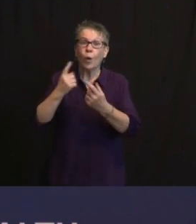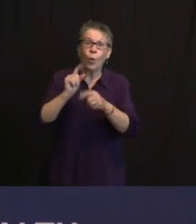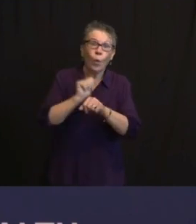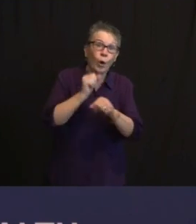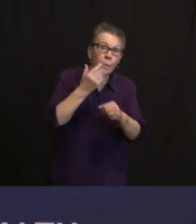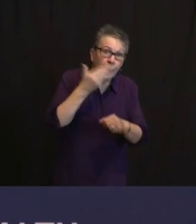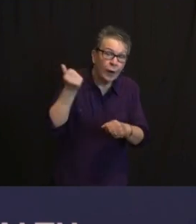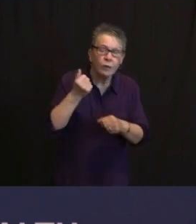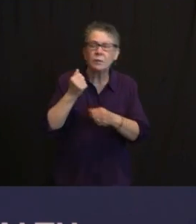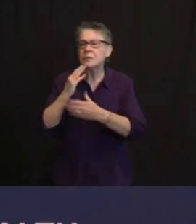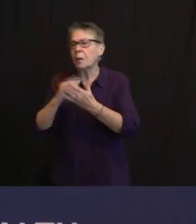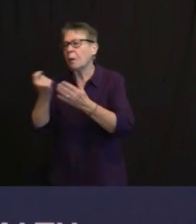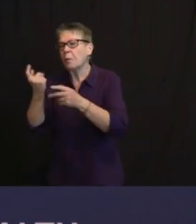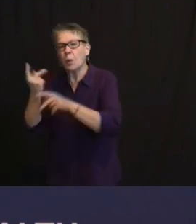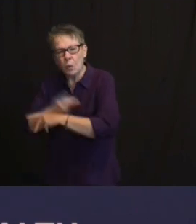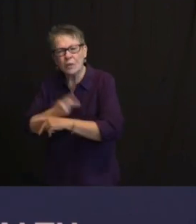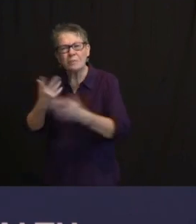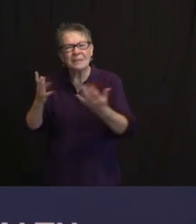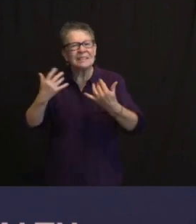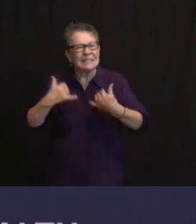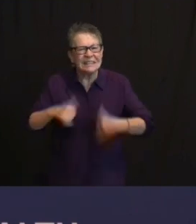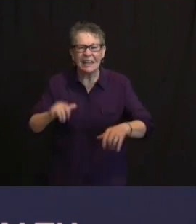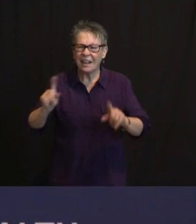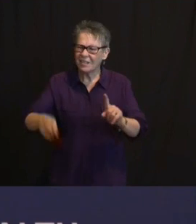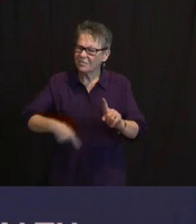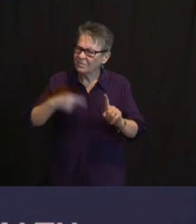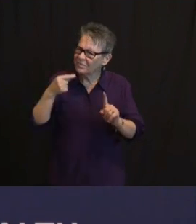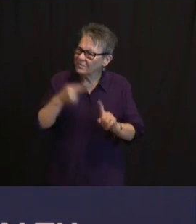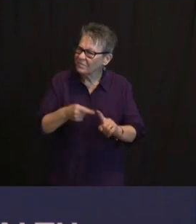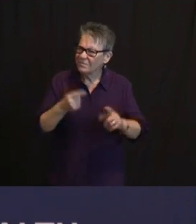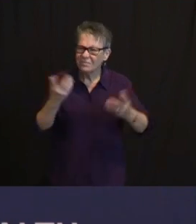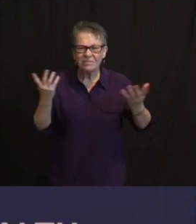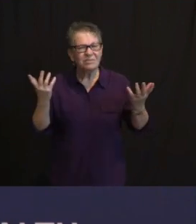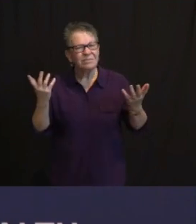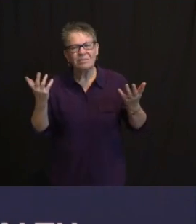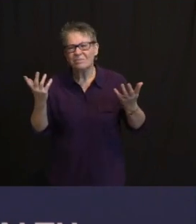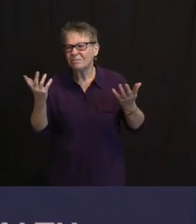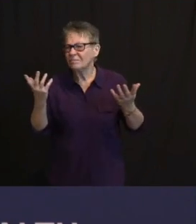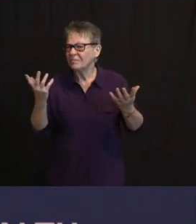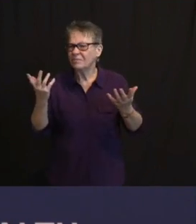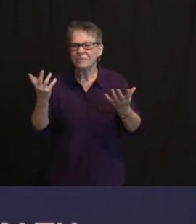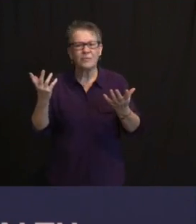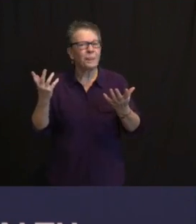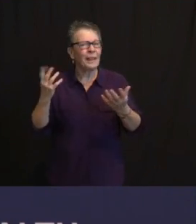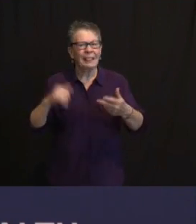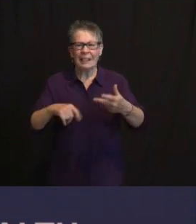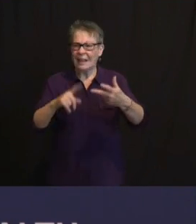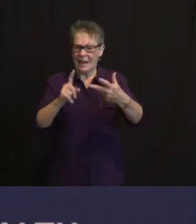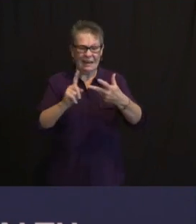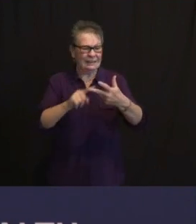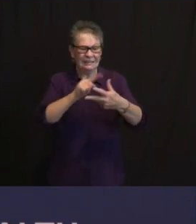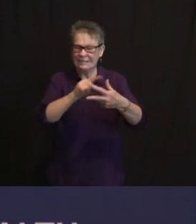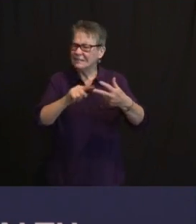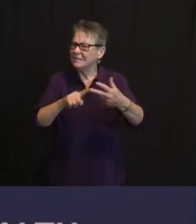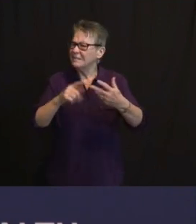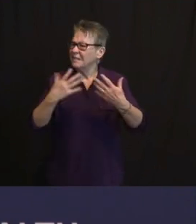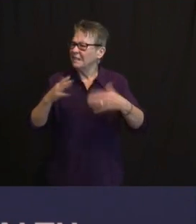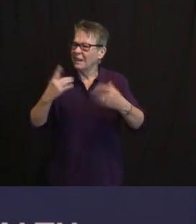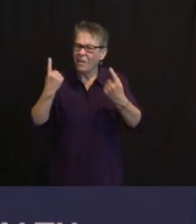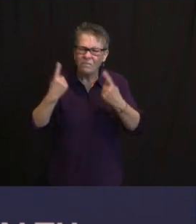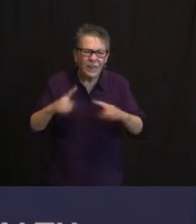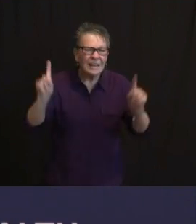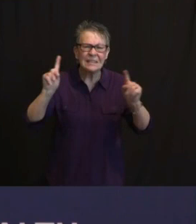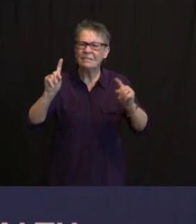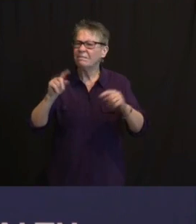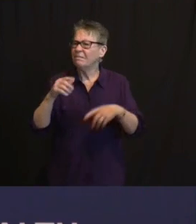VACCINES APPEAR ACROSS THE BOARD, INCLUDING THIS GREAT NEWS FROM J&J WORKS. NOW WE STILL HAVE SUPPLIED DEMAND